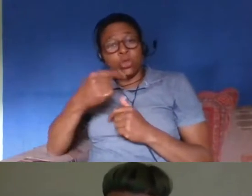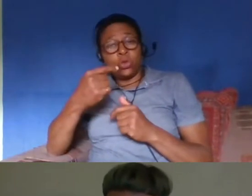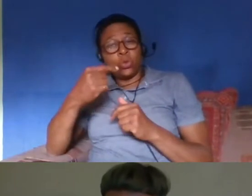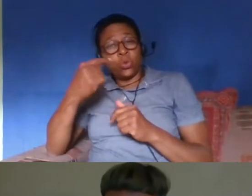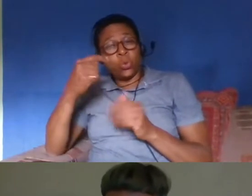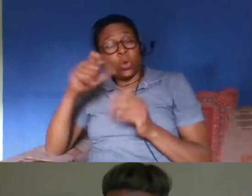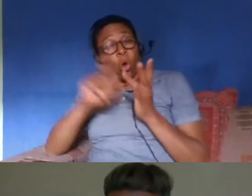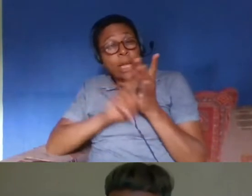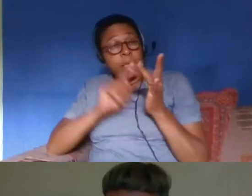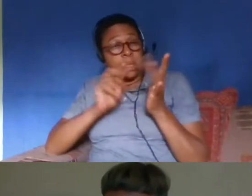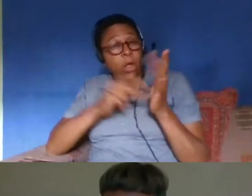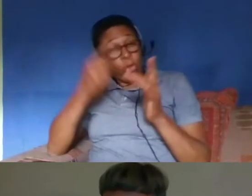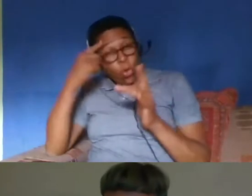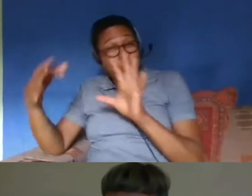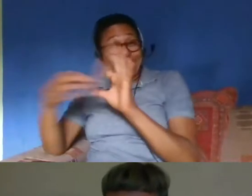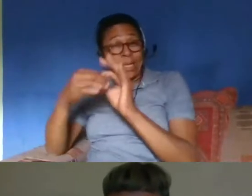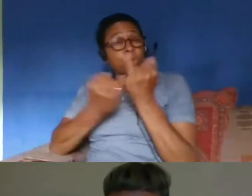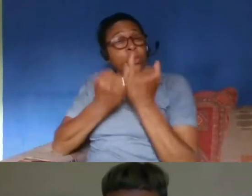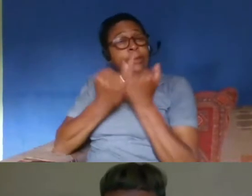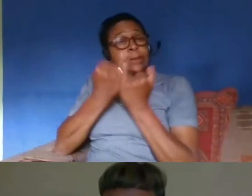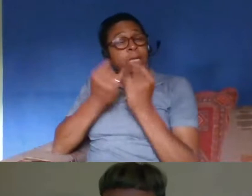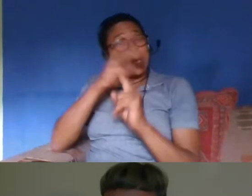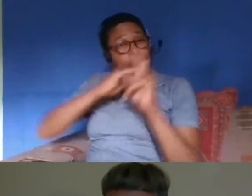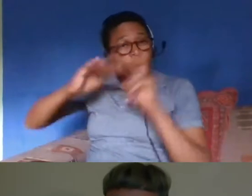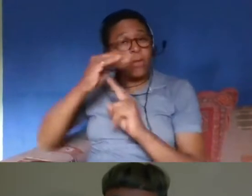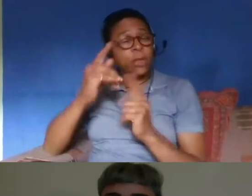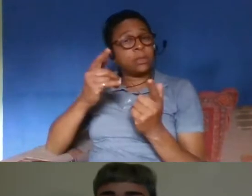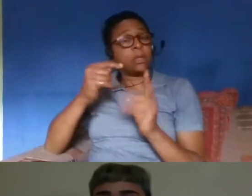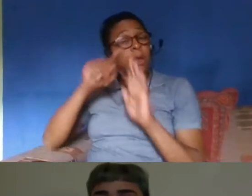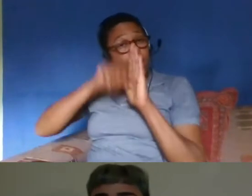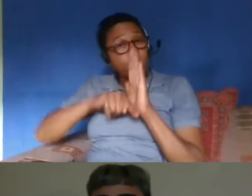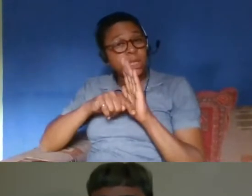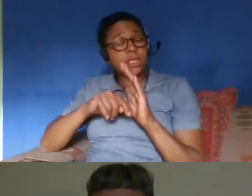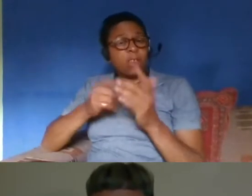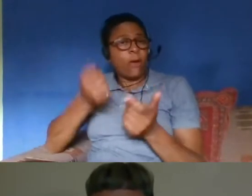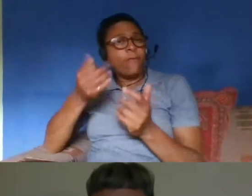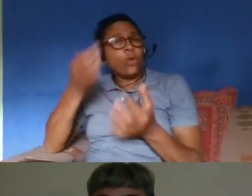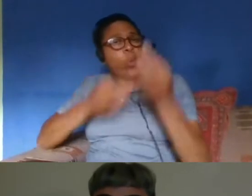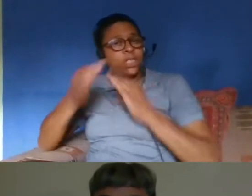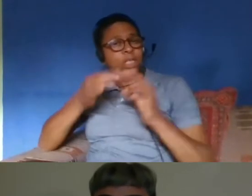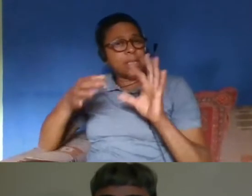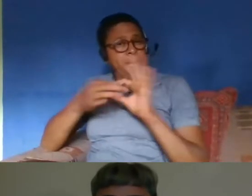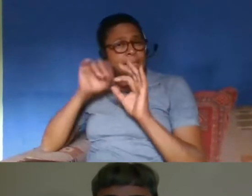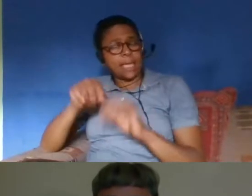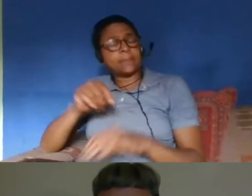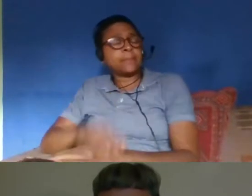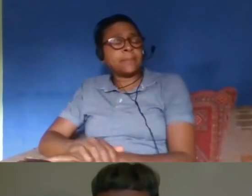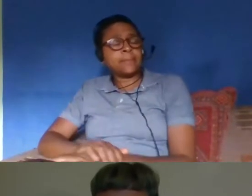environment policies um that would be helpful i think we're just getting a few questions with that in mind